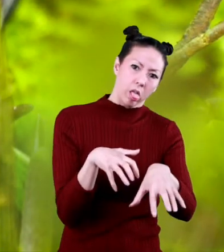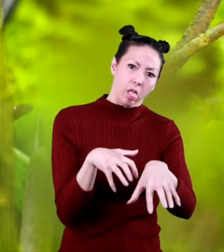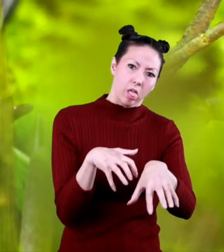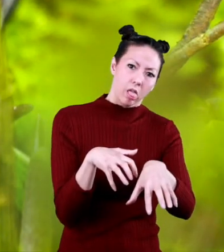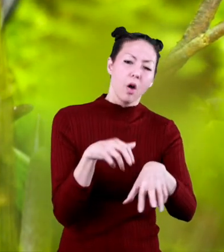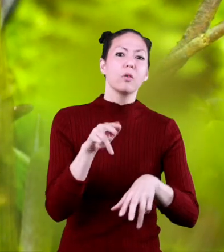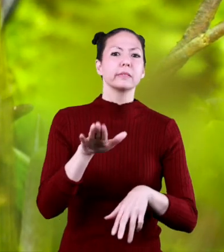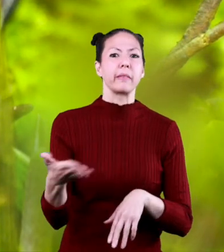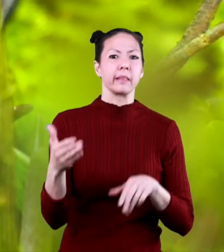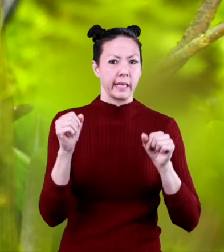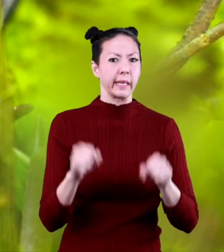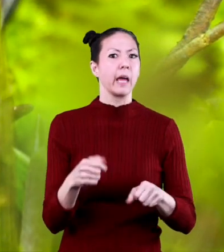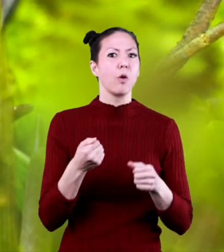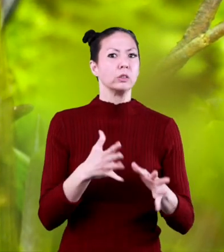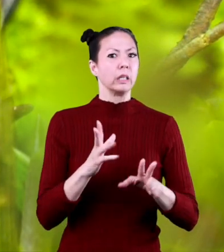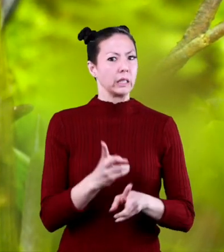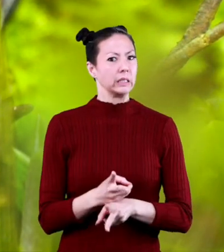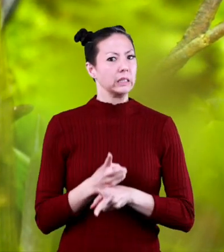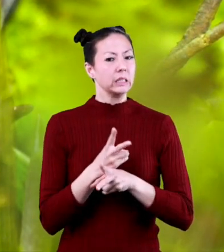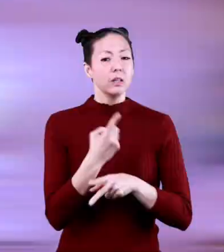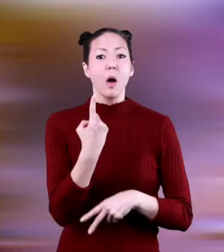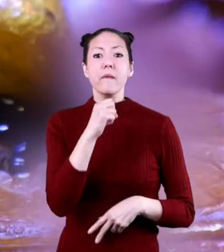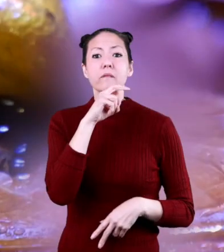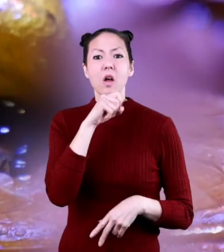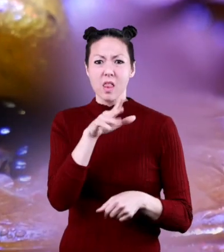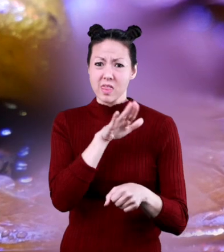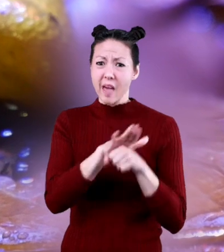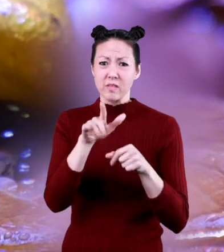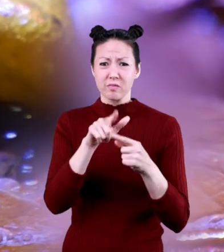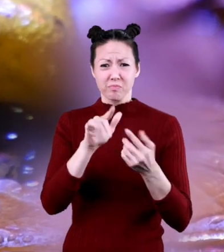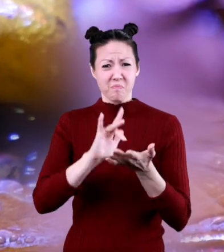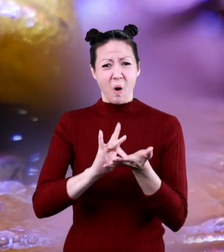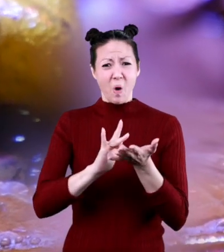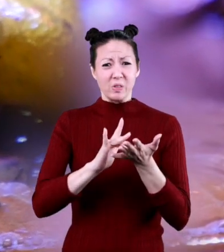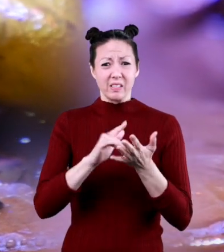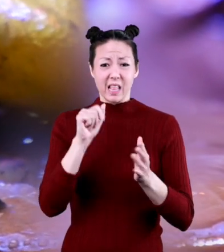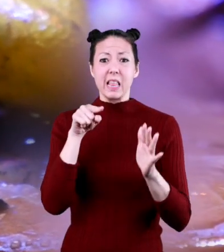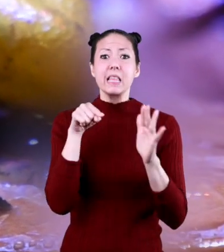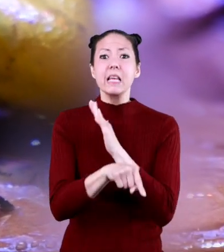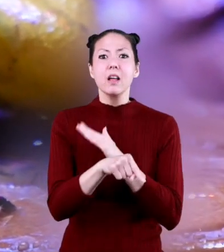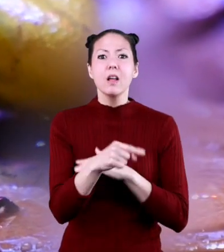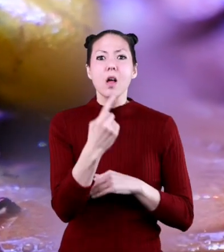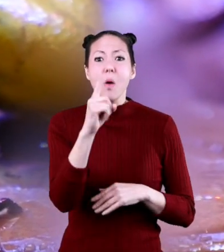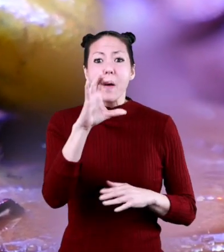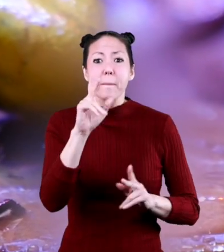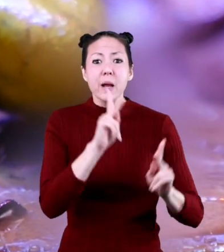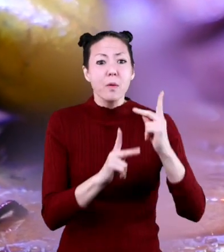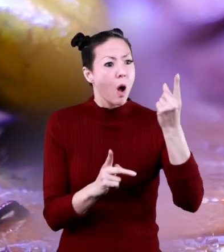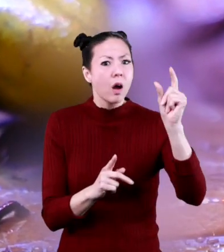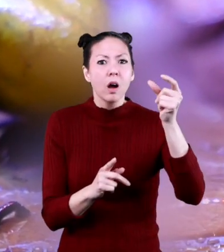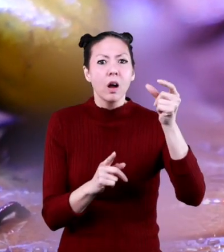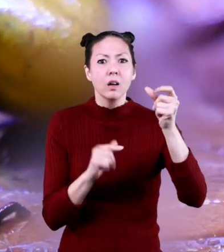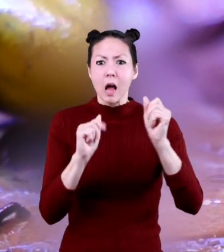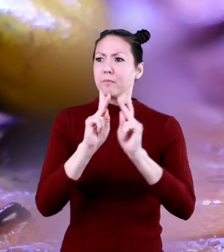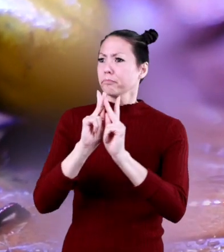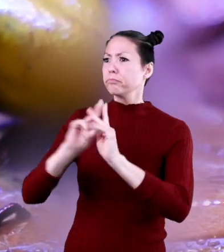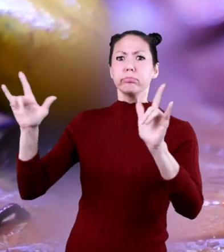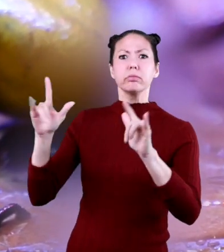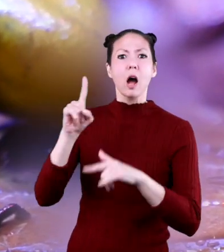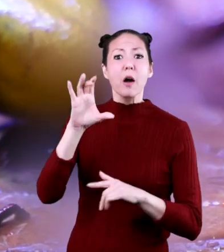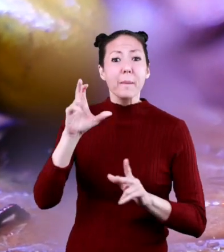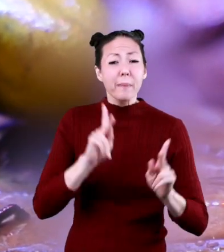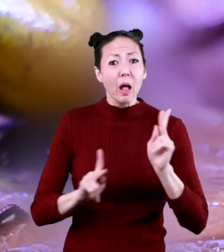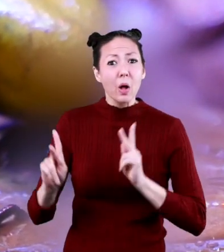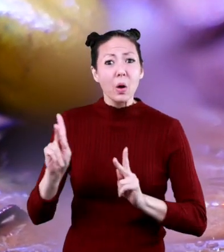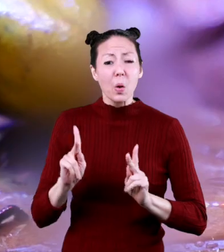paralyze or cause death. One frog has enough poison to kill 100 people.